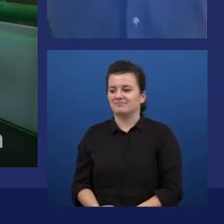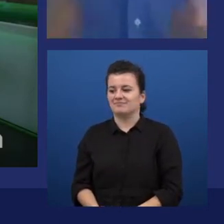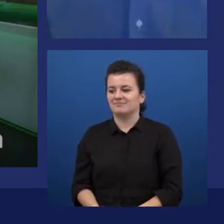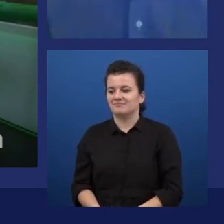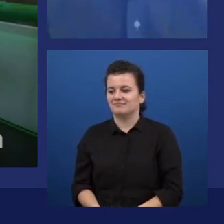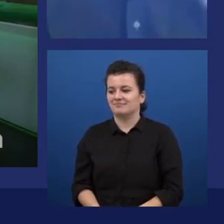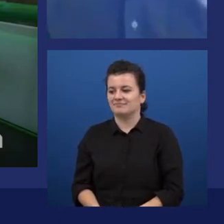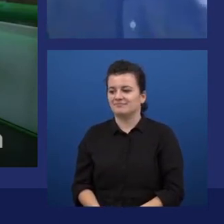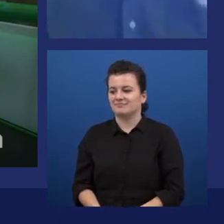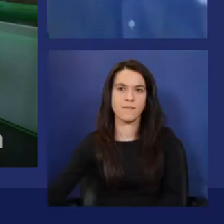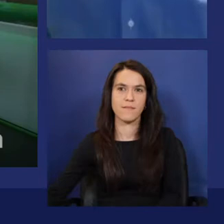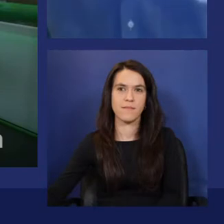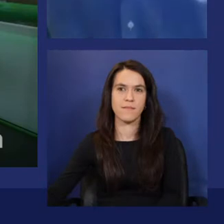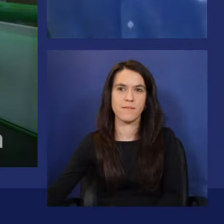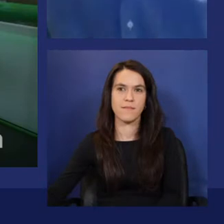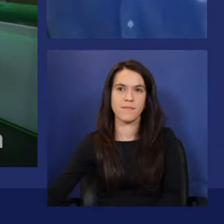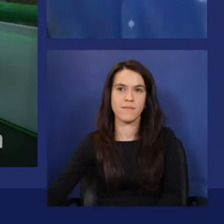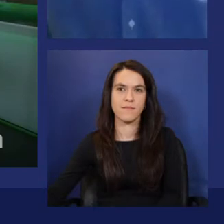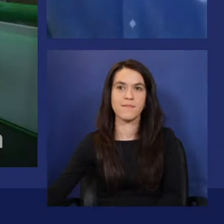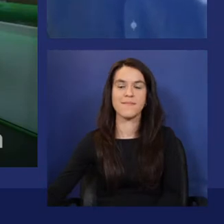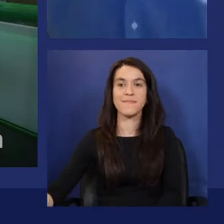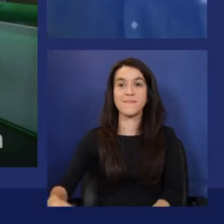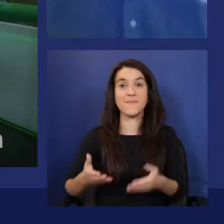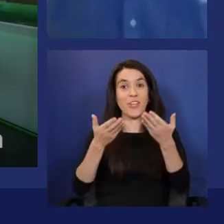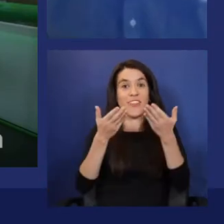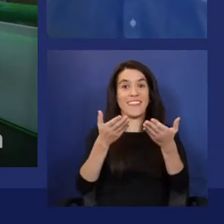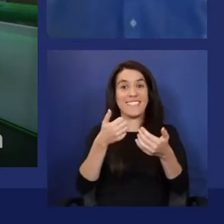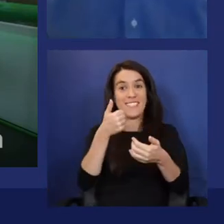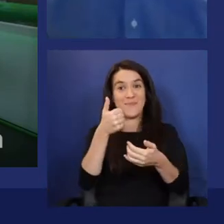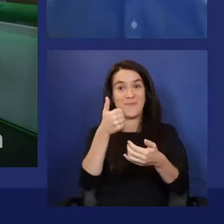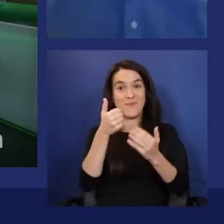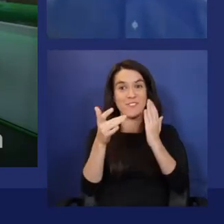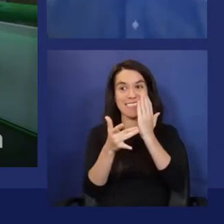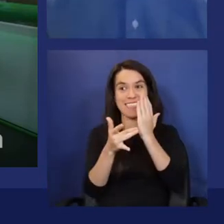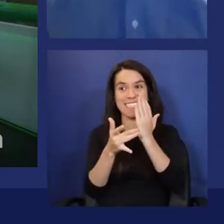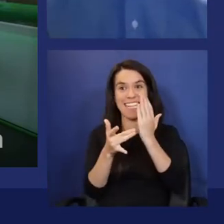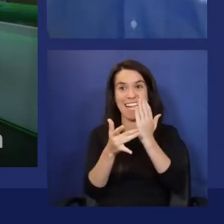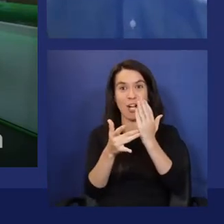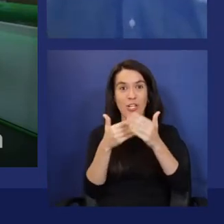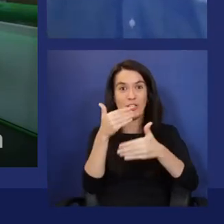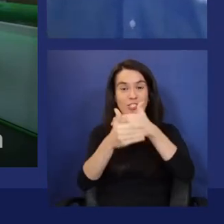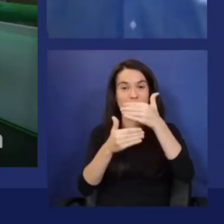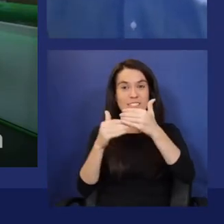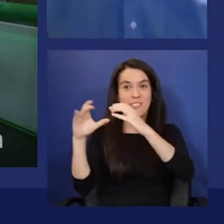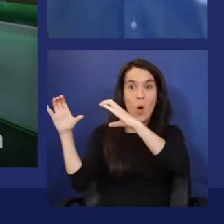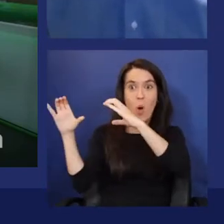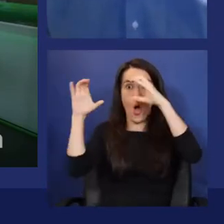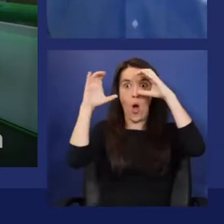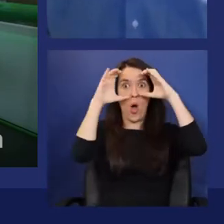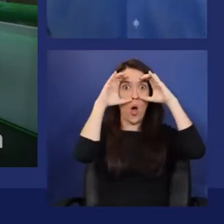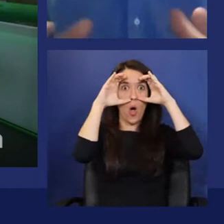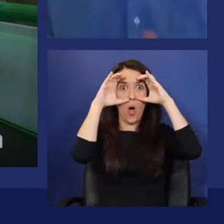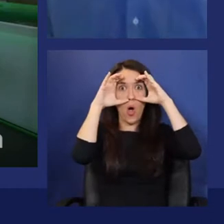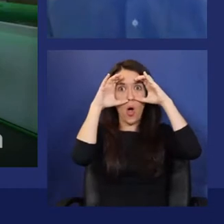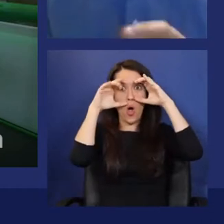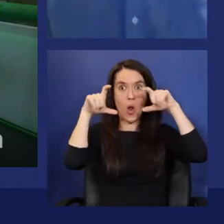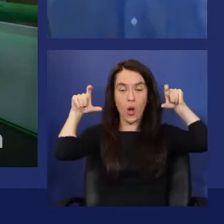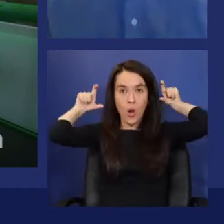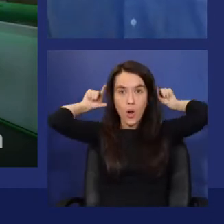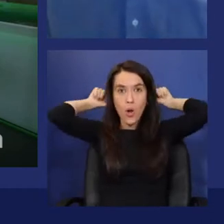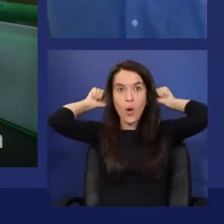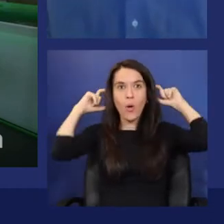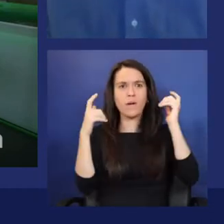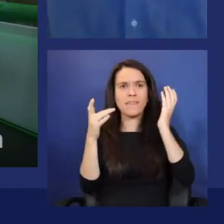Well, yes, this is a great use of technology. The combination of the HoloLens device, the combination of some